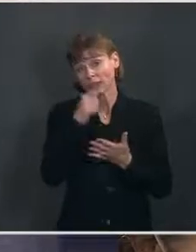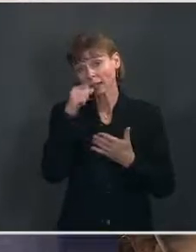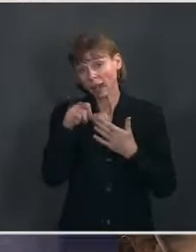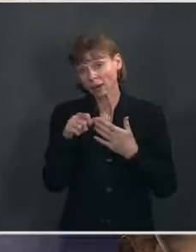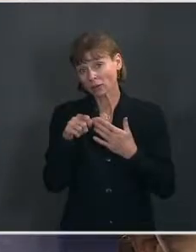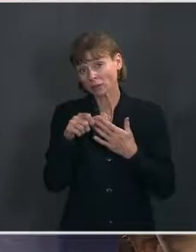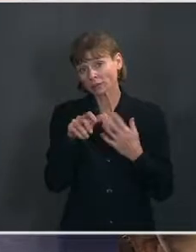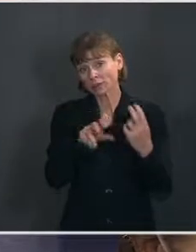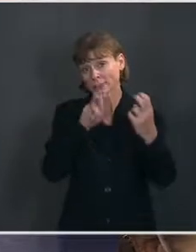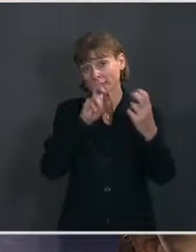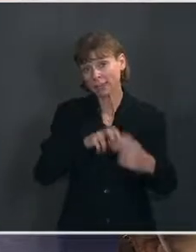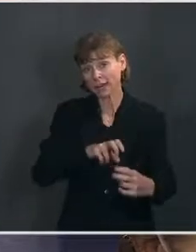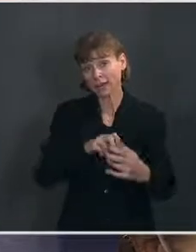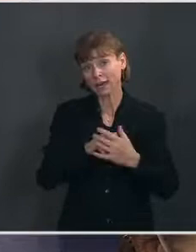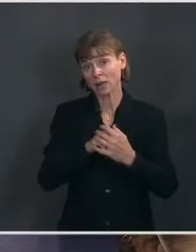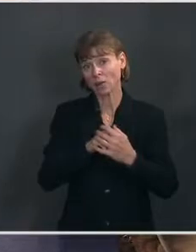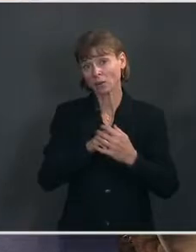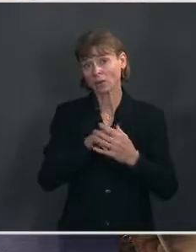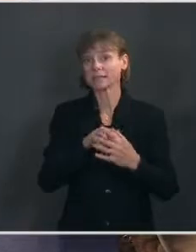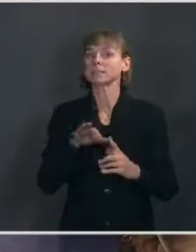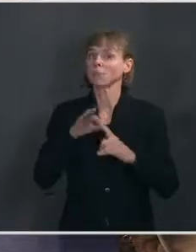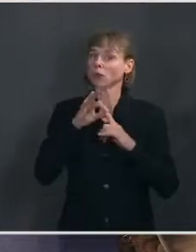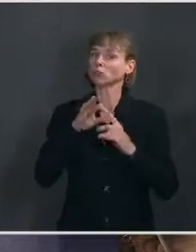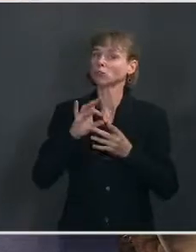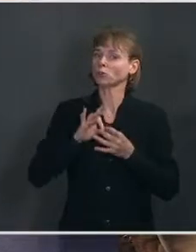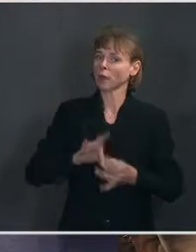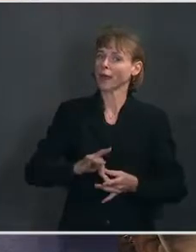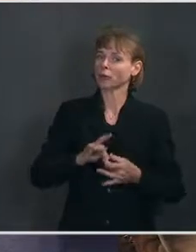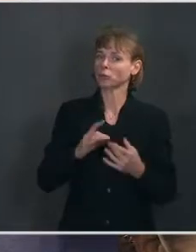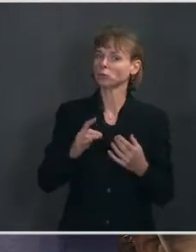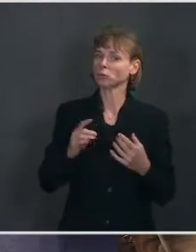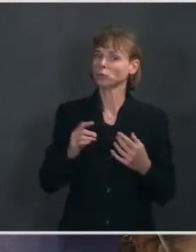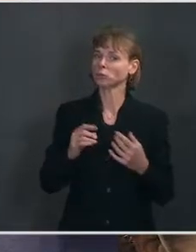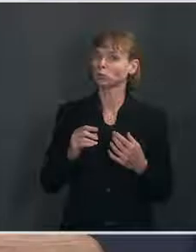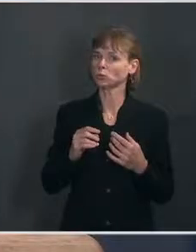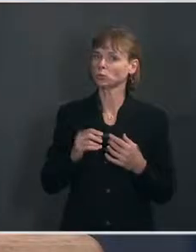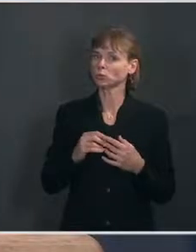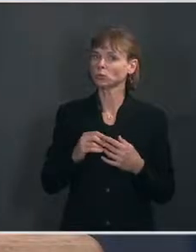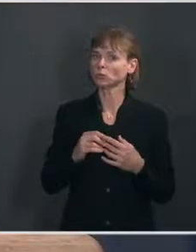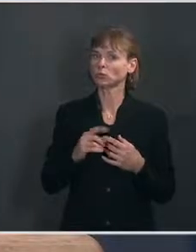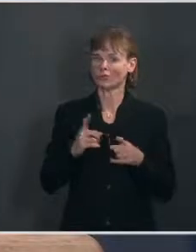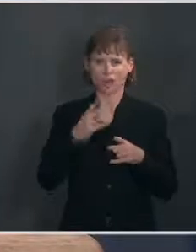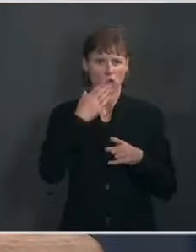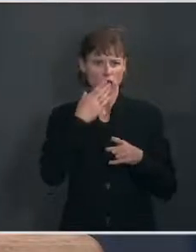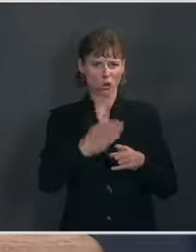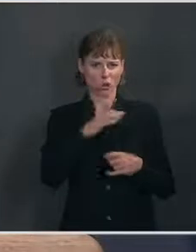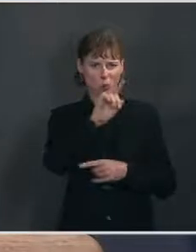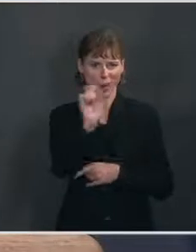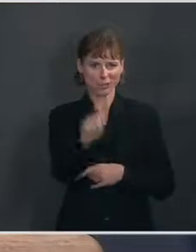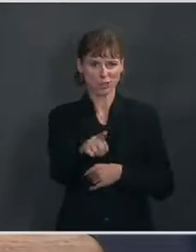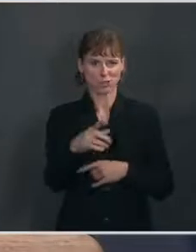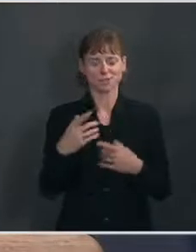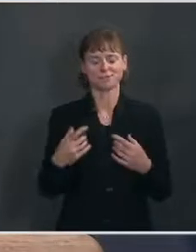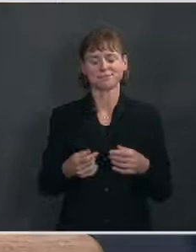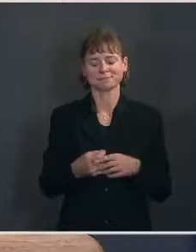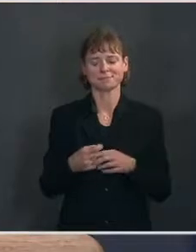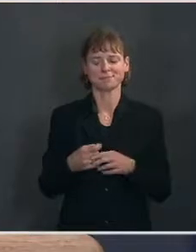presidents have done, especially as it relates to the pandemic? Ms. That's such a good question. You know, he